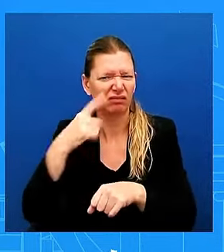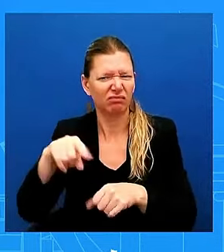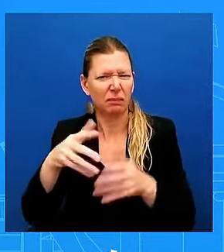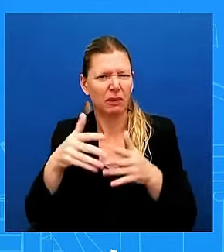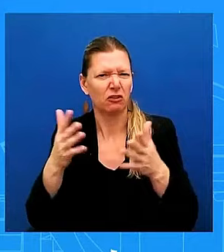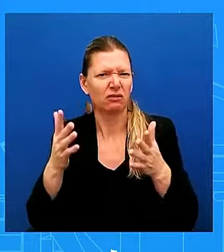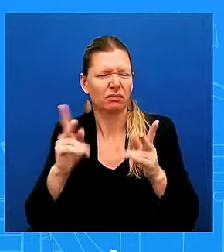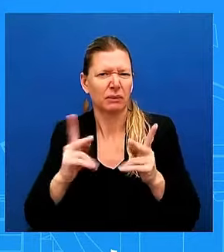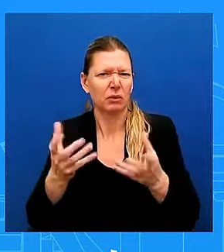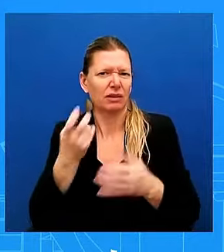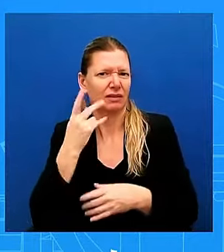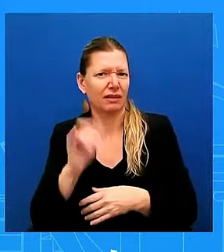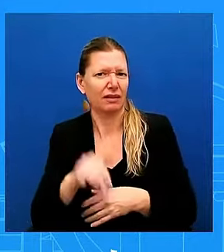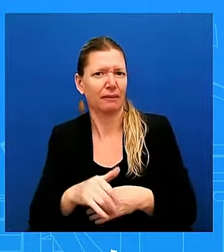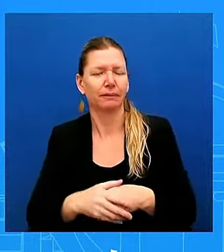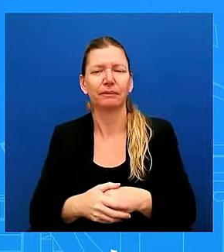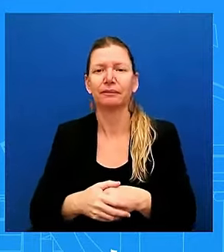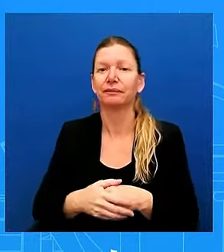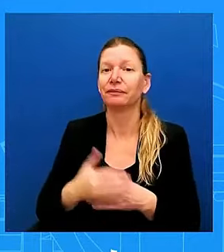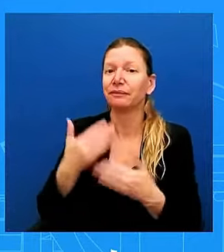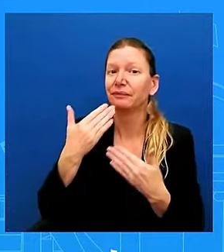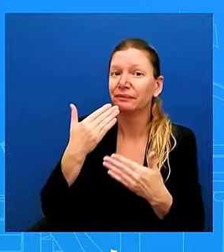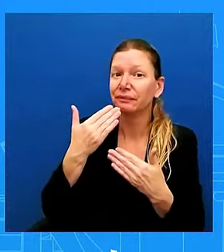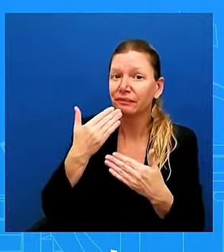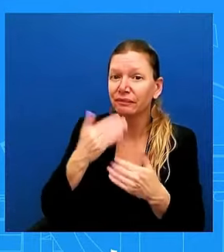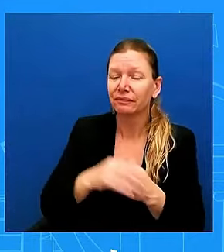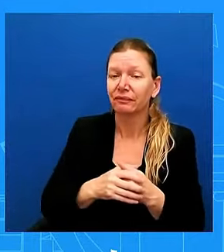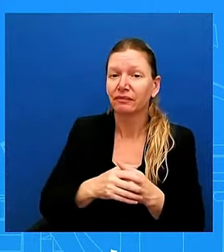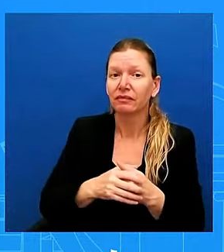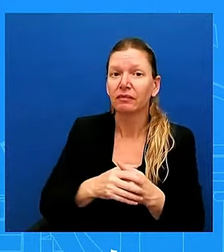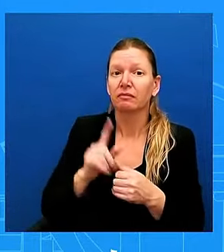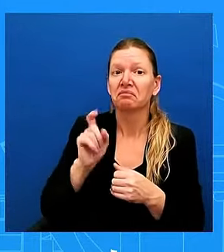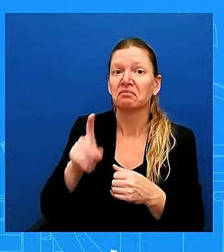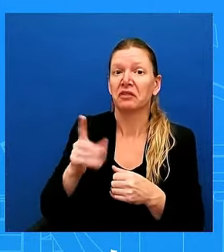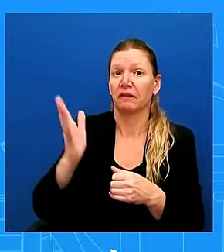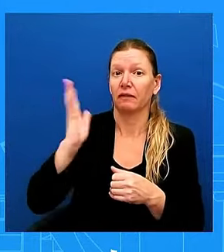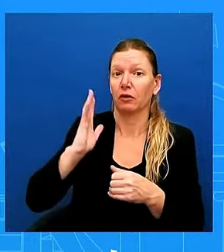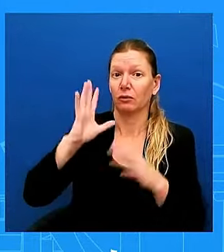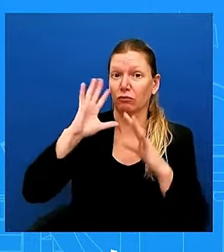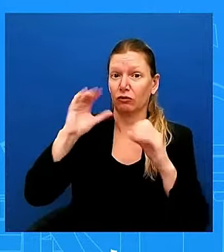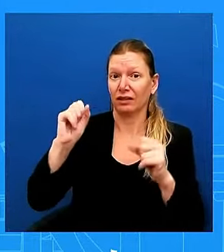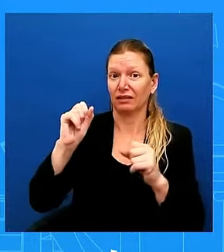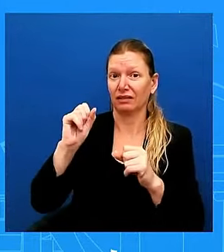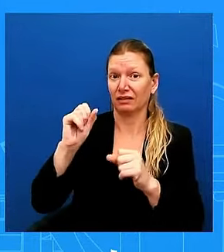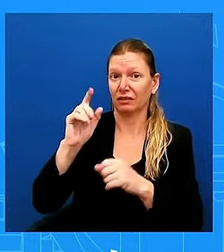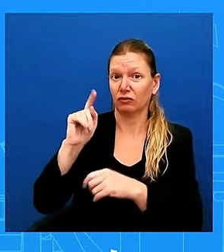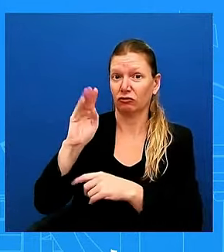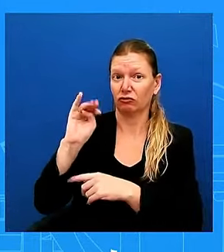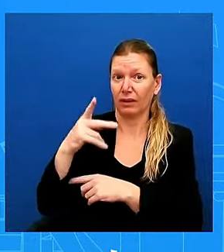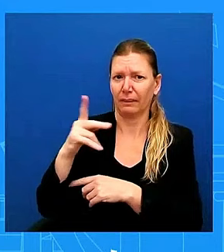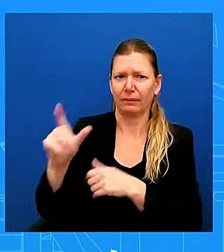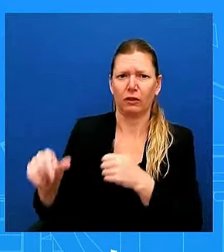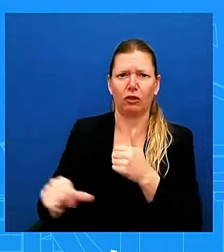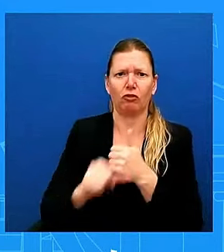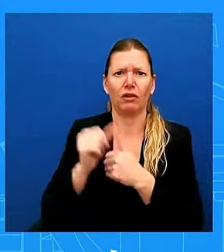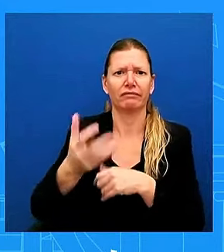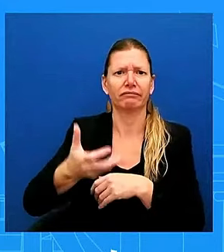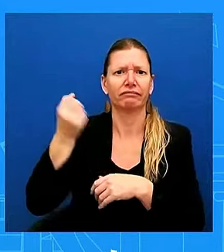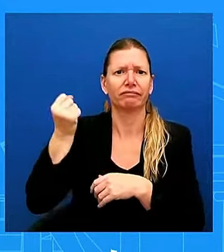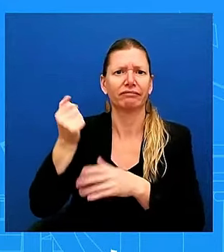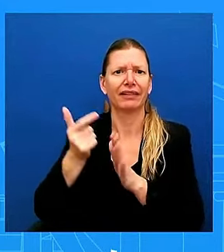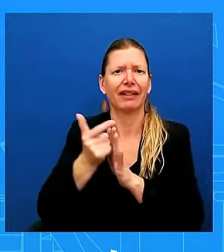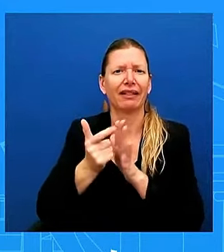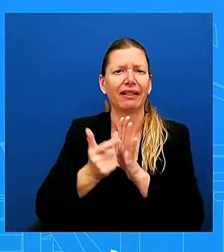legal status of Haitian migrants. What is the president's reaction to that? This is something that the former president had tried to do during his own administration.